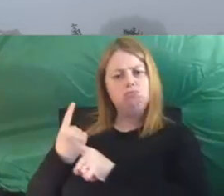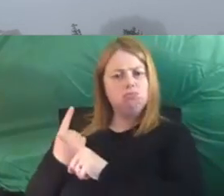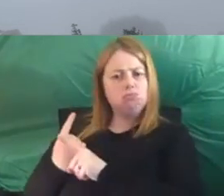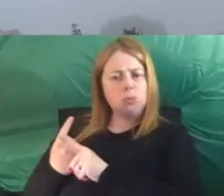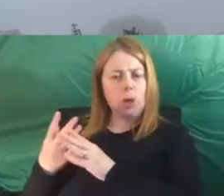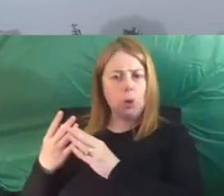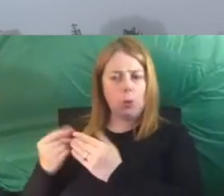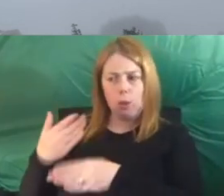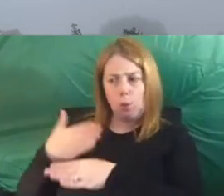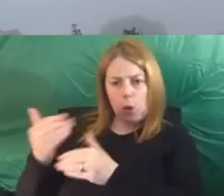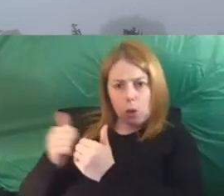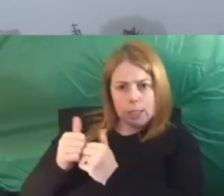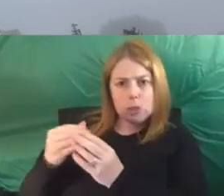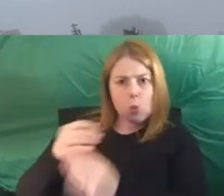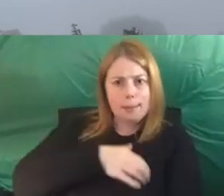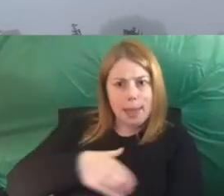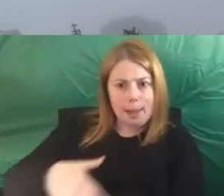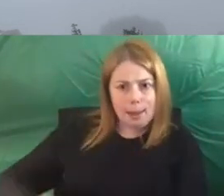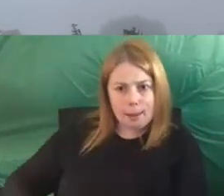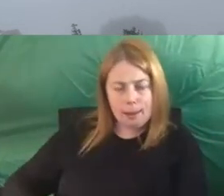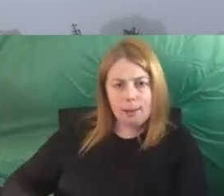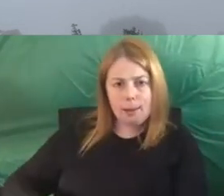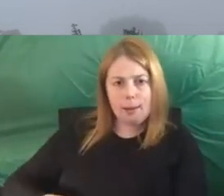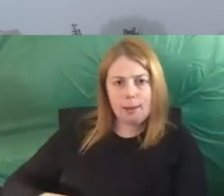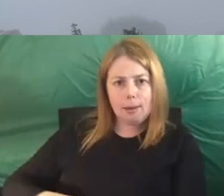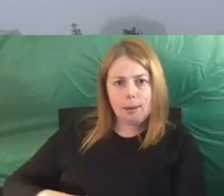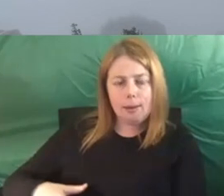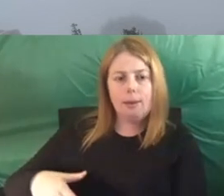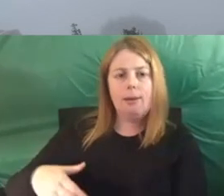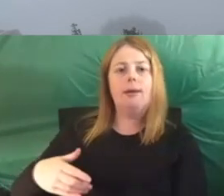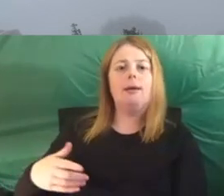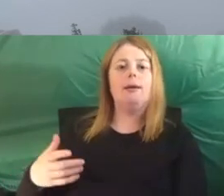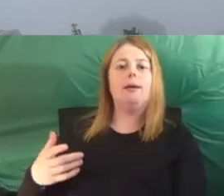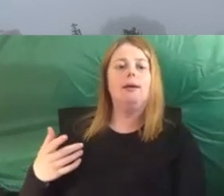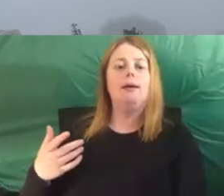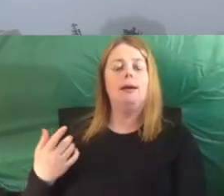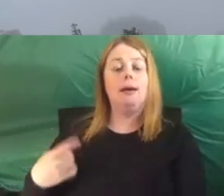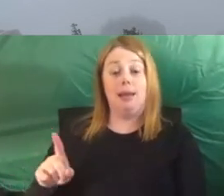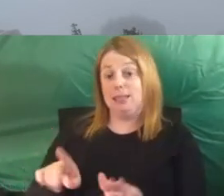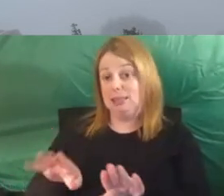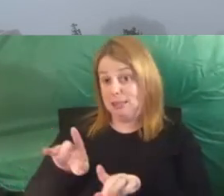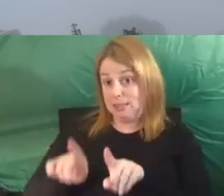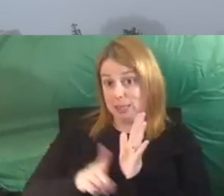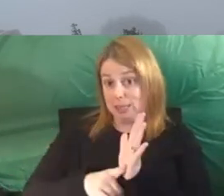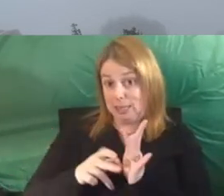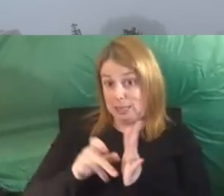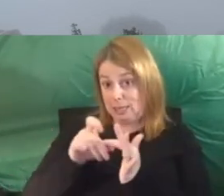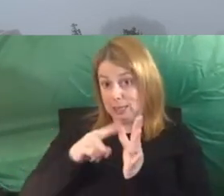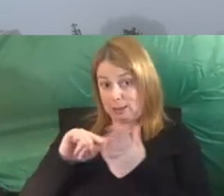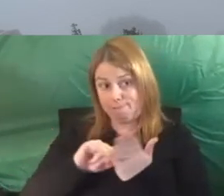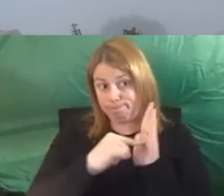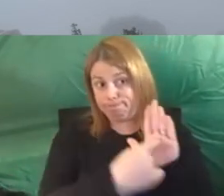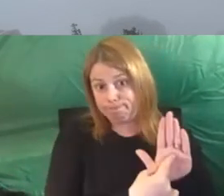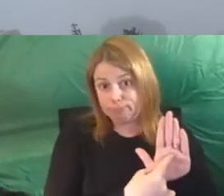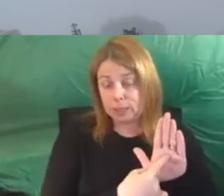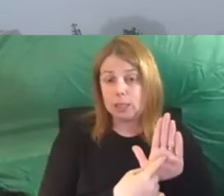the mayor and brought forward, as Linda Scott has said, brought forward a notice of motion to